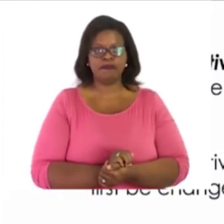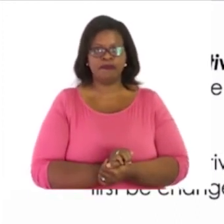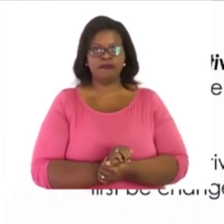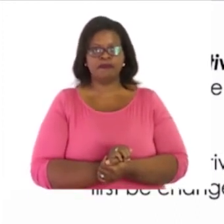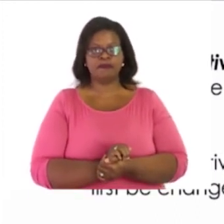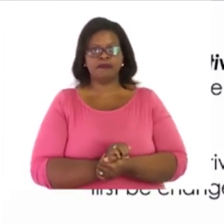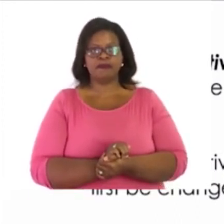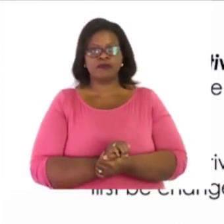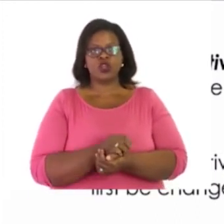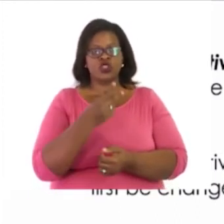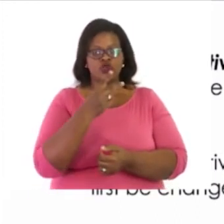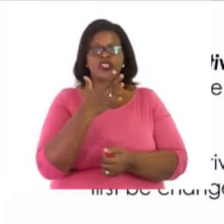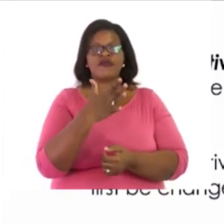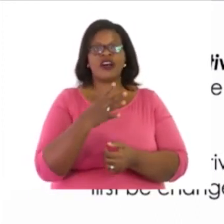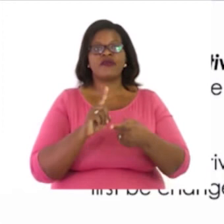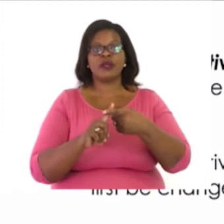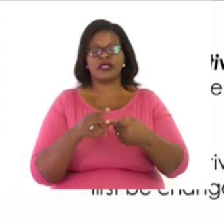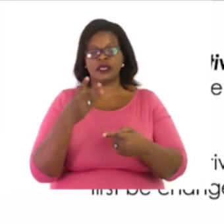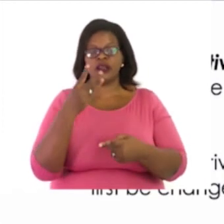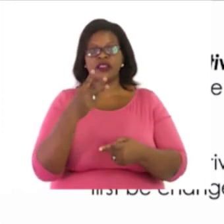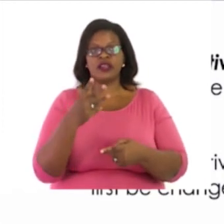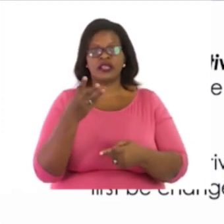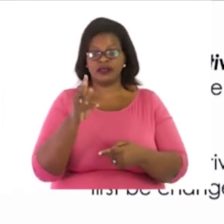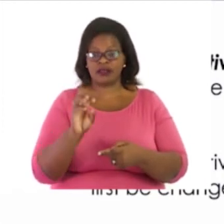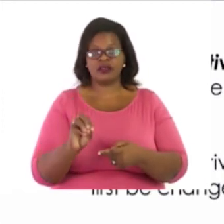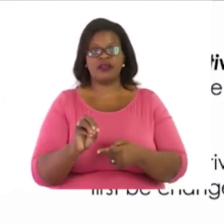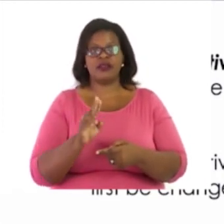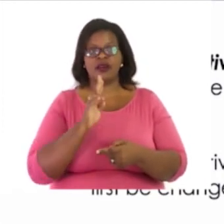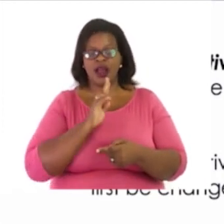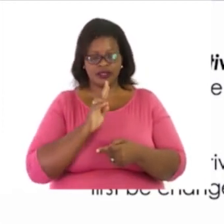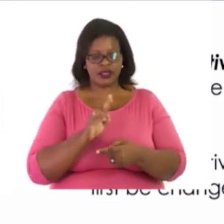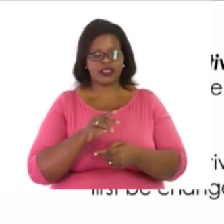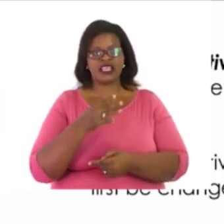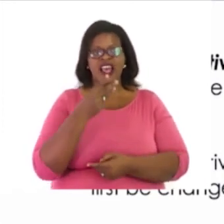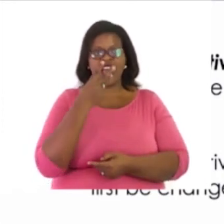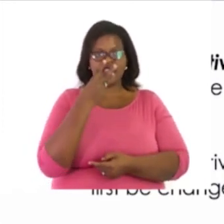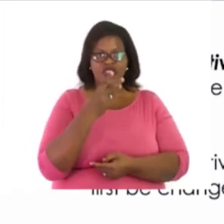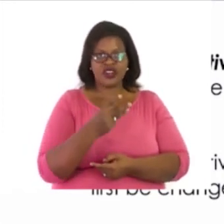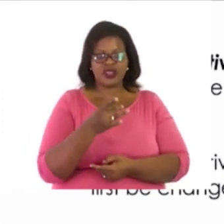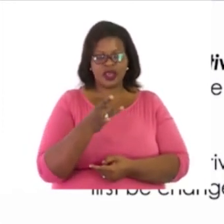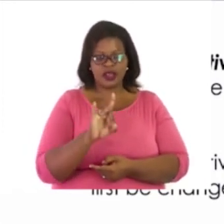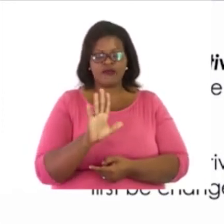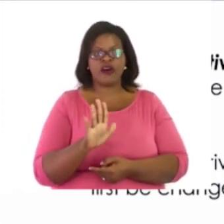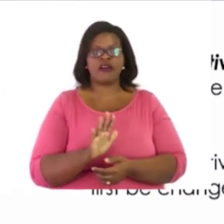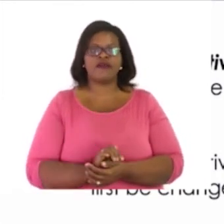And 25 plus 360 equals 385.